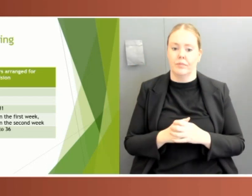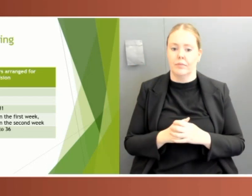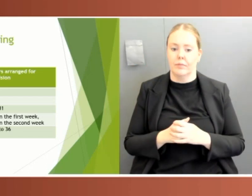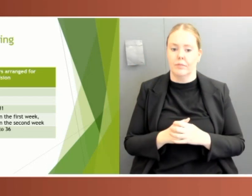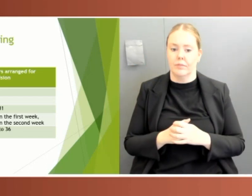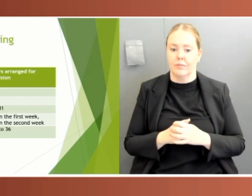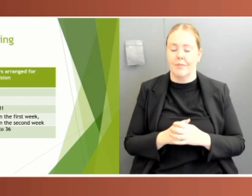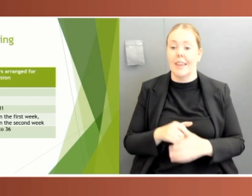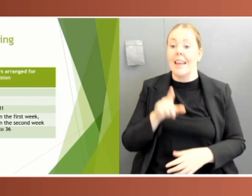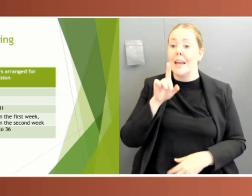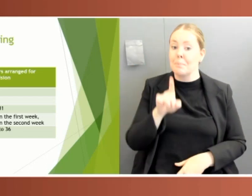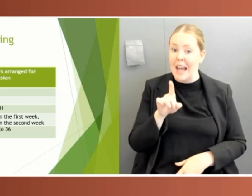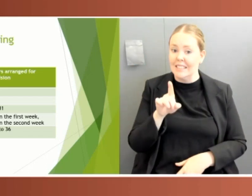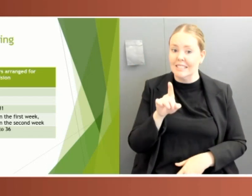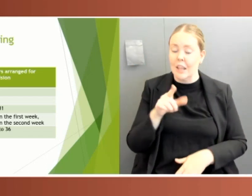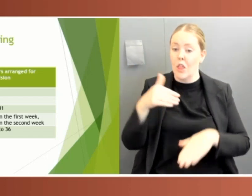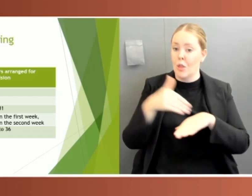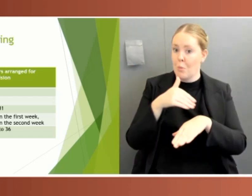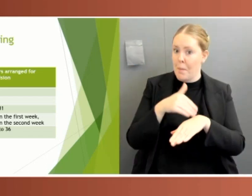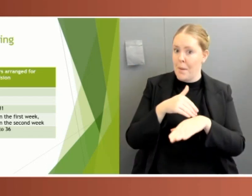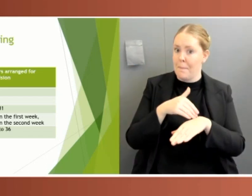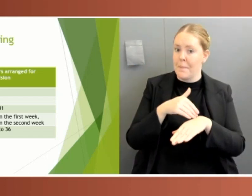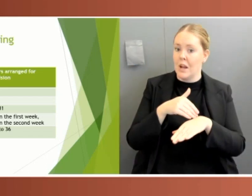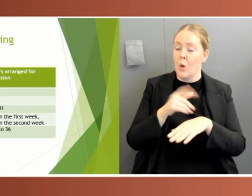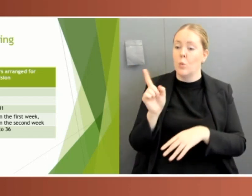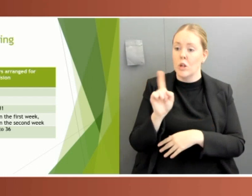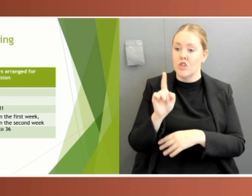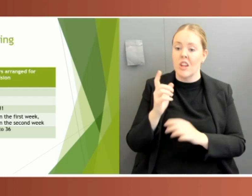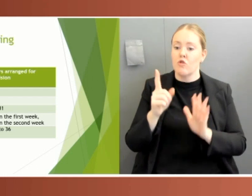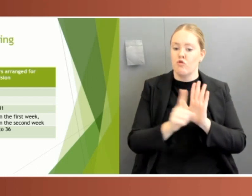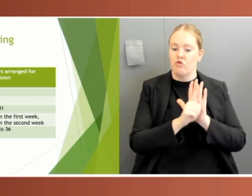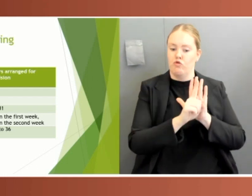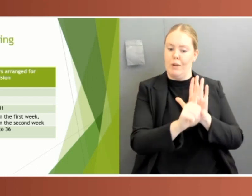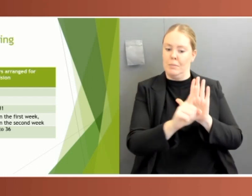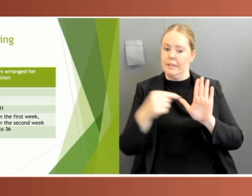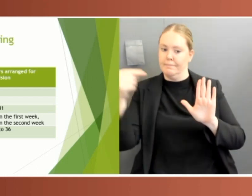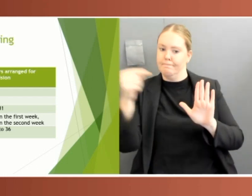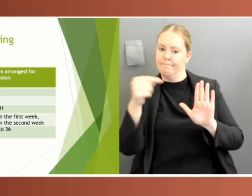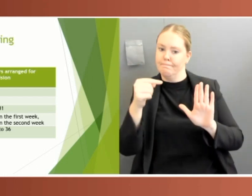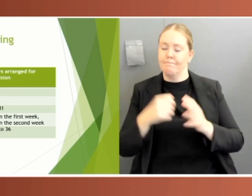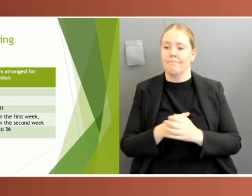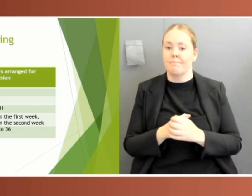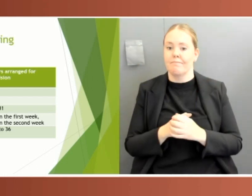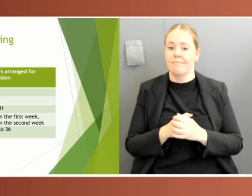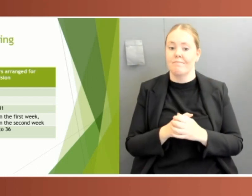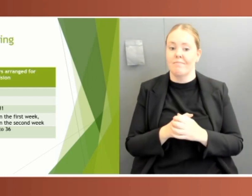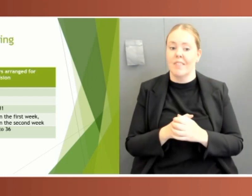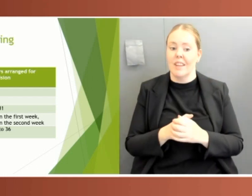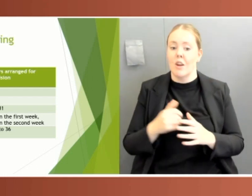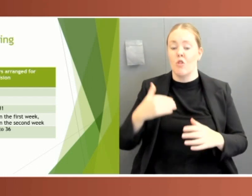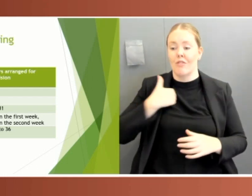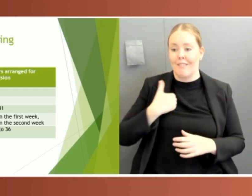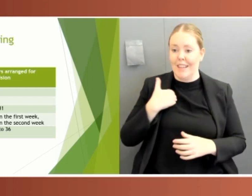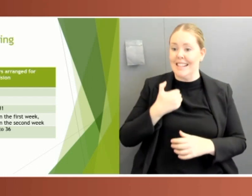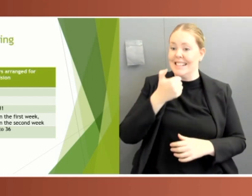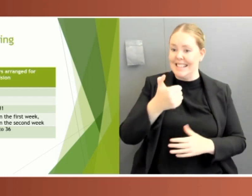the parliament. At the 23rd March sitting, for example, roughly 6 million Australians lacked representation in the House. And you can see it was even